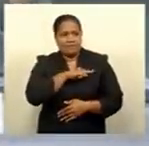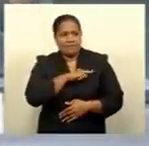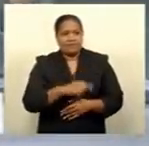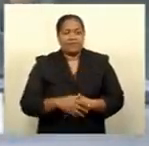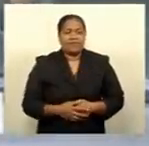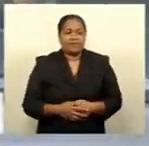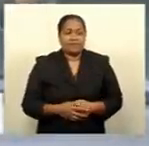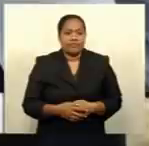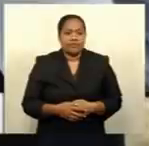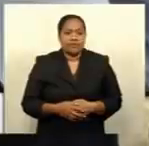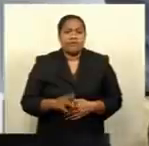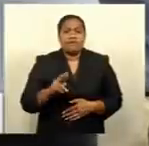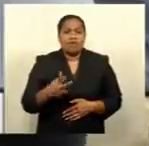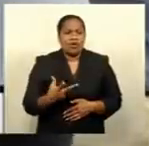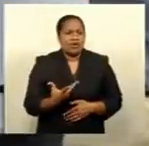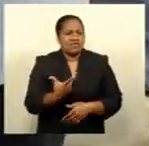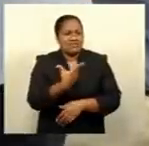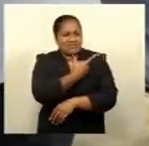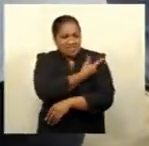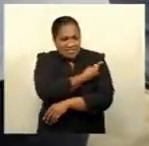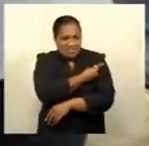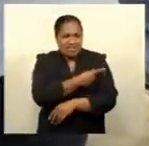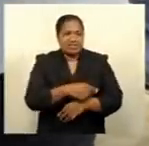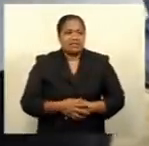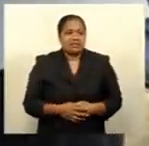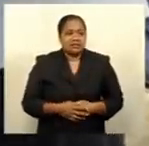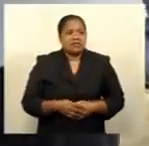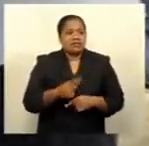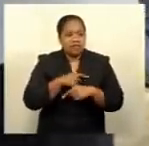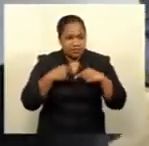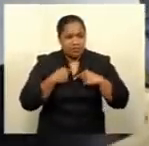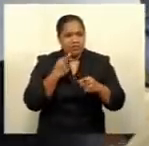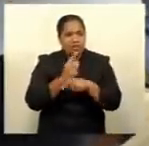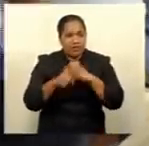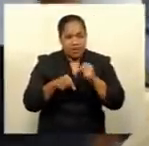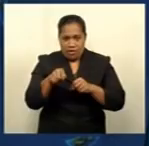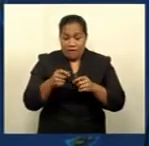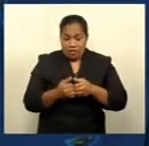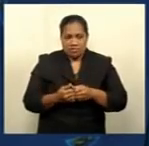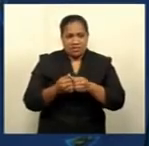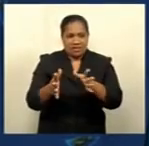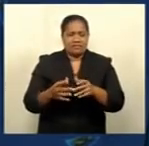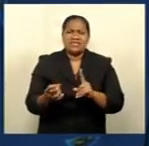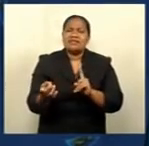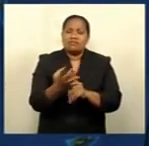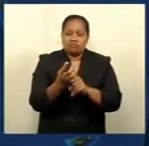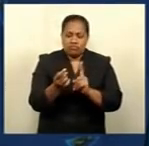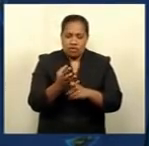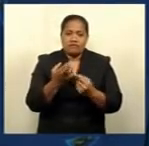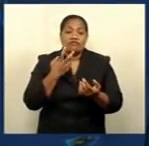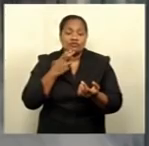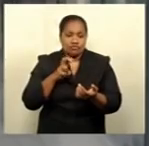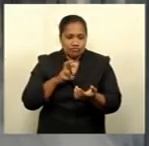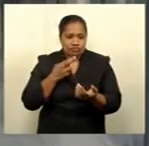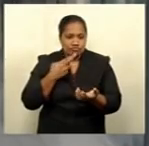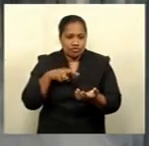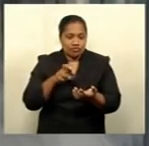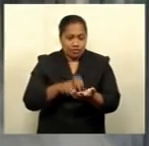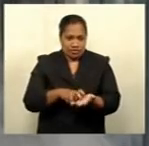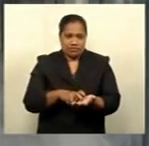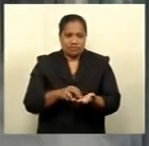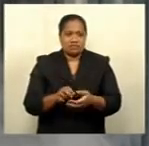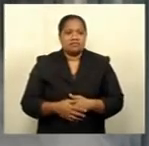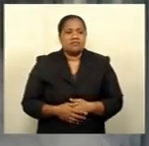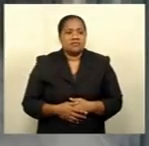us for booster doses, and we've been thinking about it from the very beginning of the importance of registration and recall systems. The government